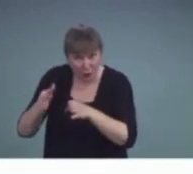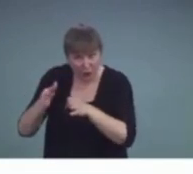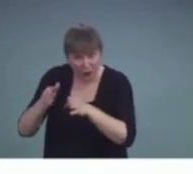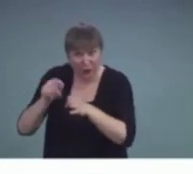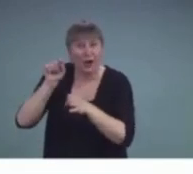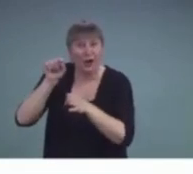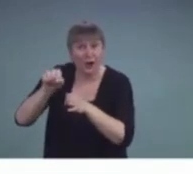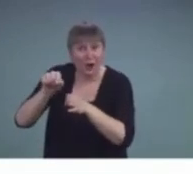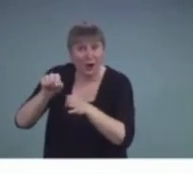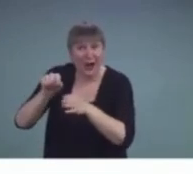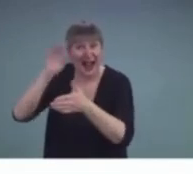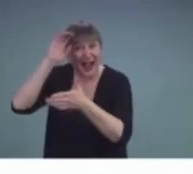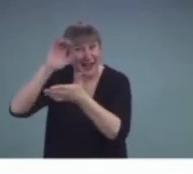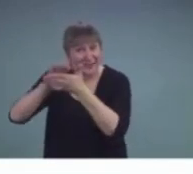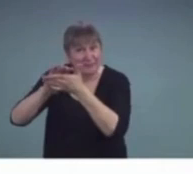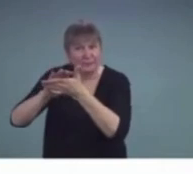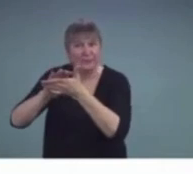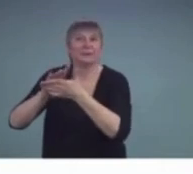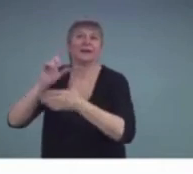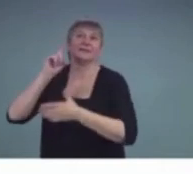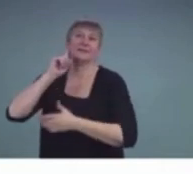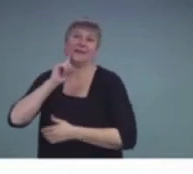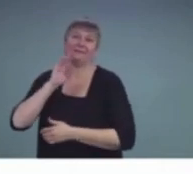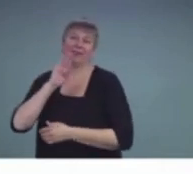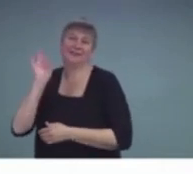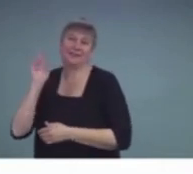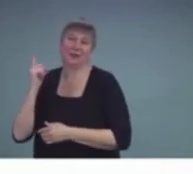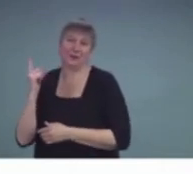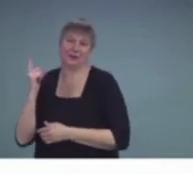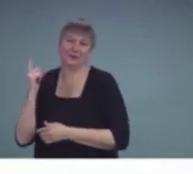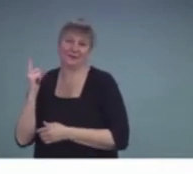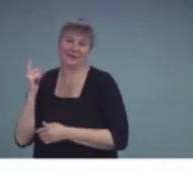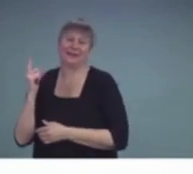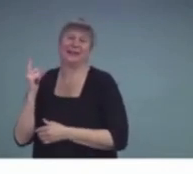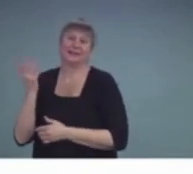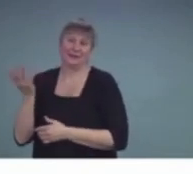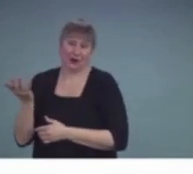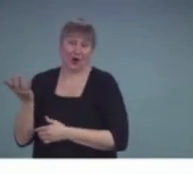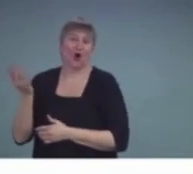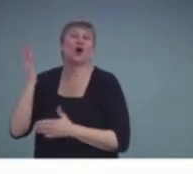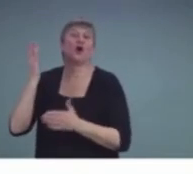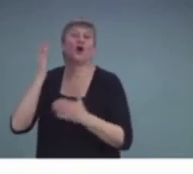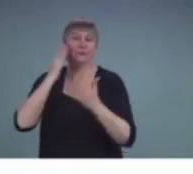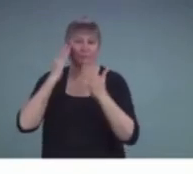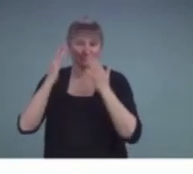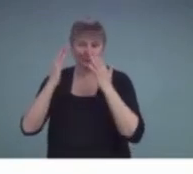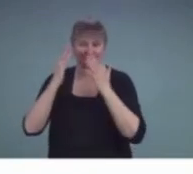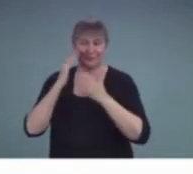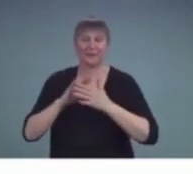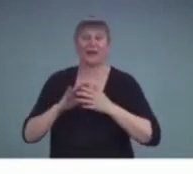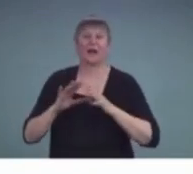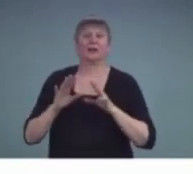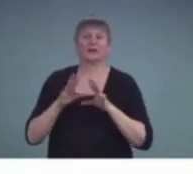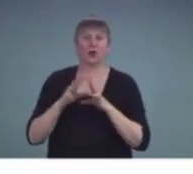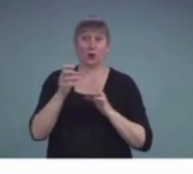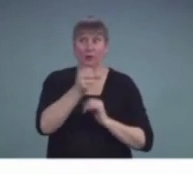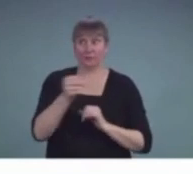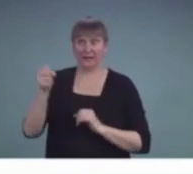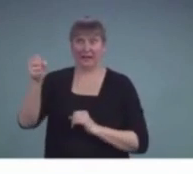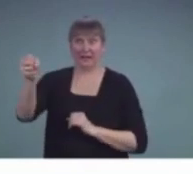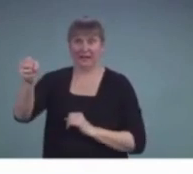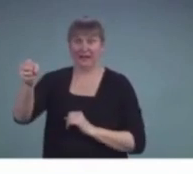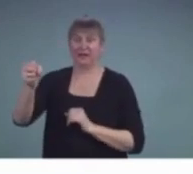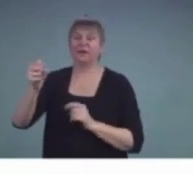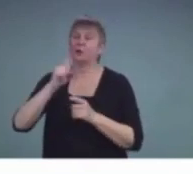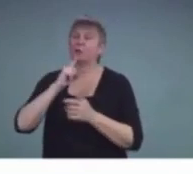What more could we ask for other than maybe the counselor themselves? So, in the end, the placement has served him